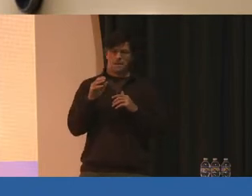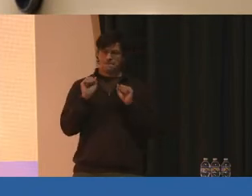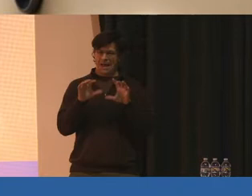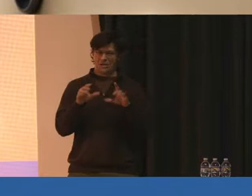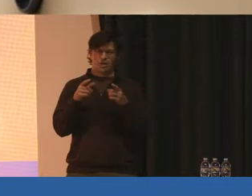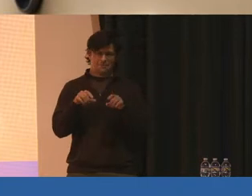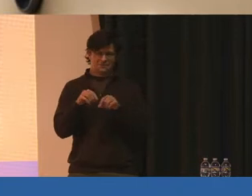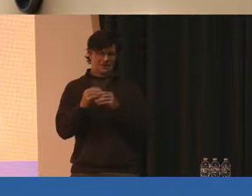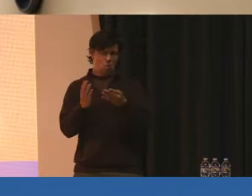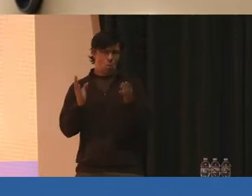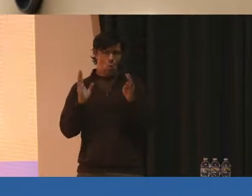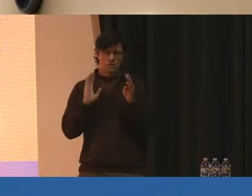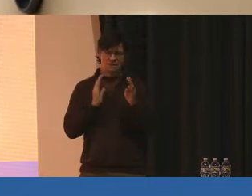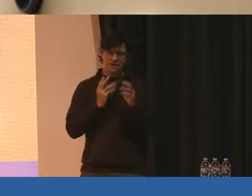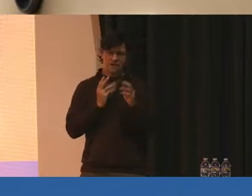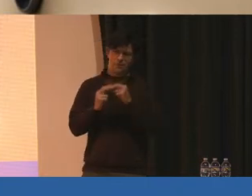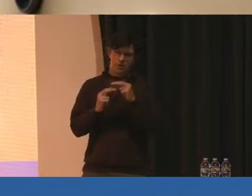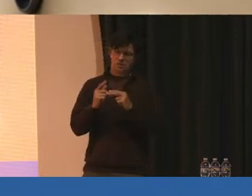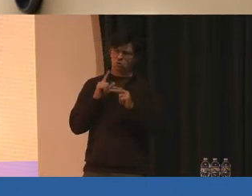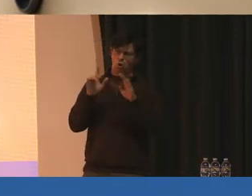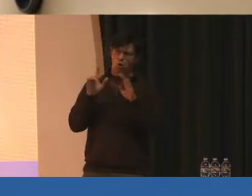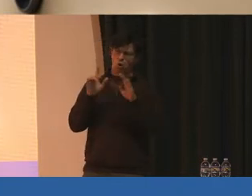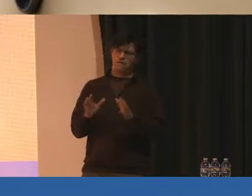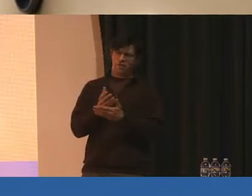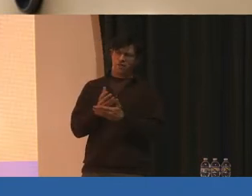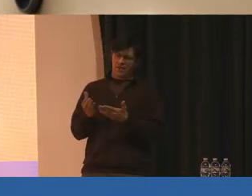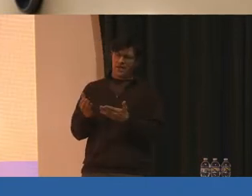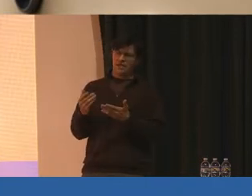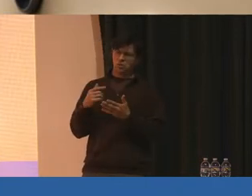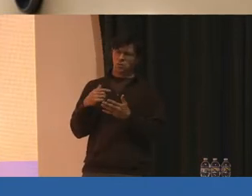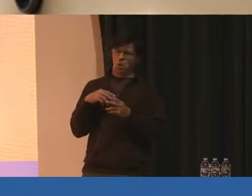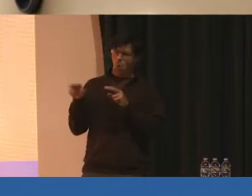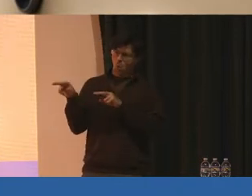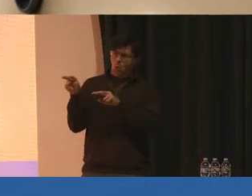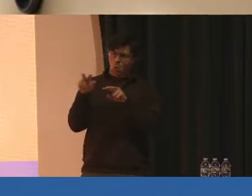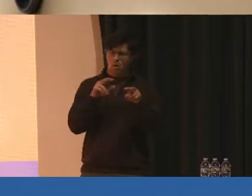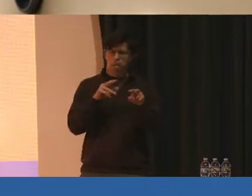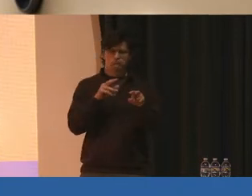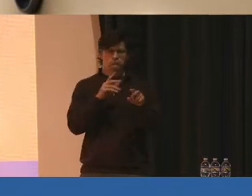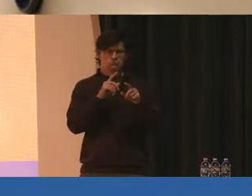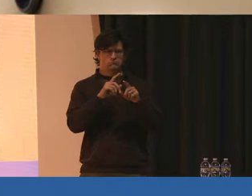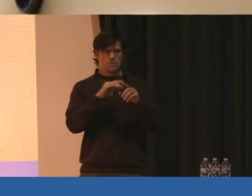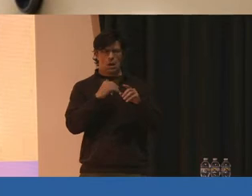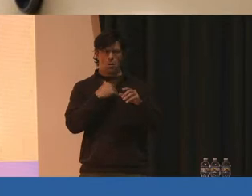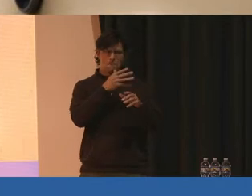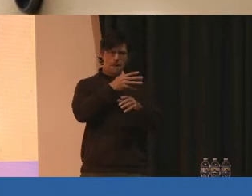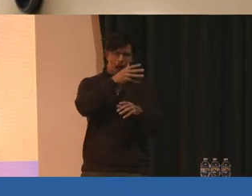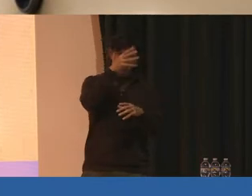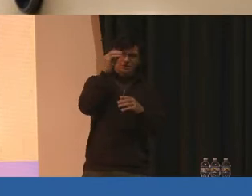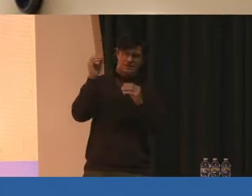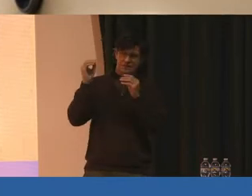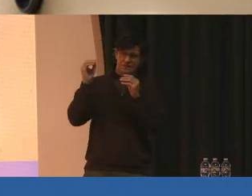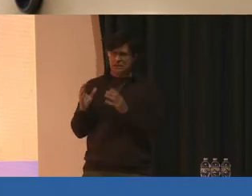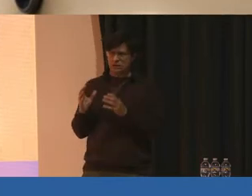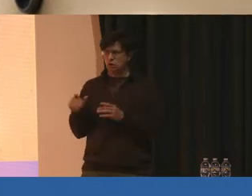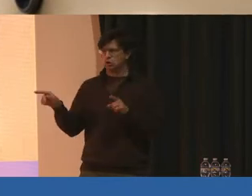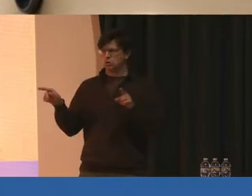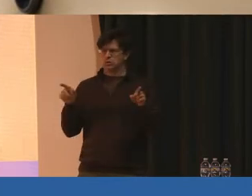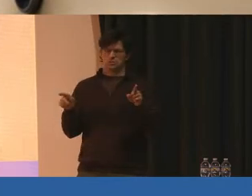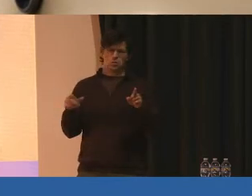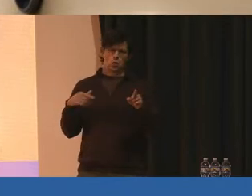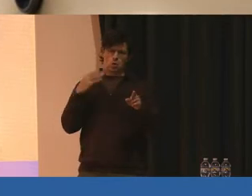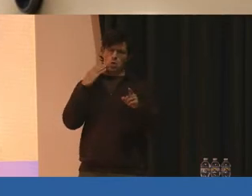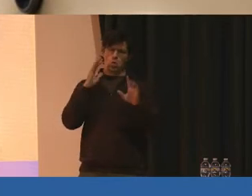great things, as I look at some of our parents, some of our teachers. We know that great things are happening